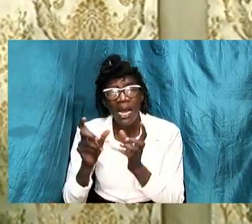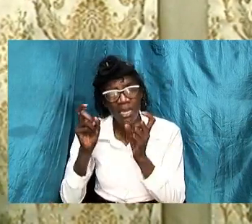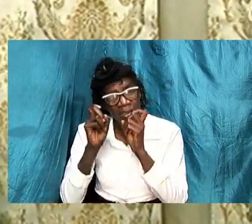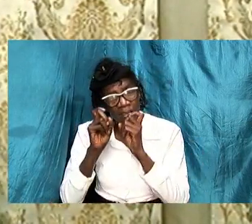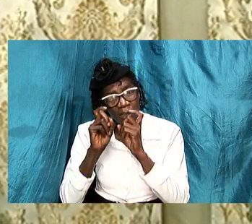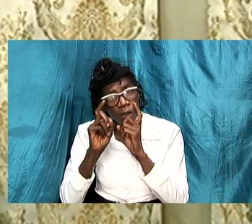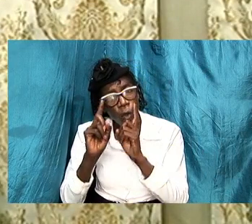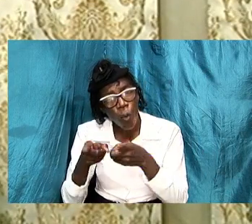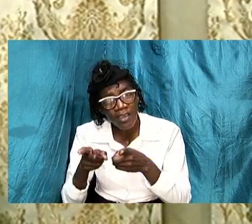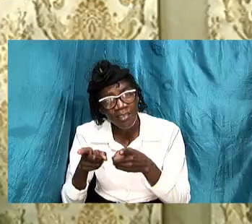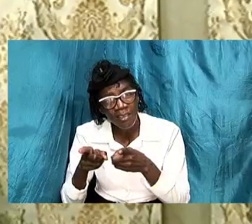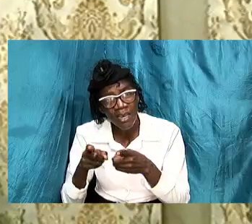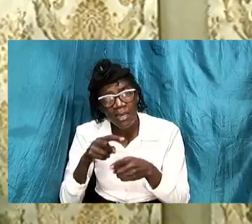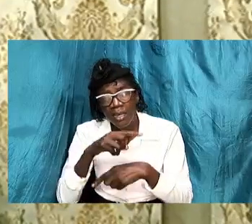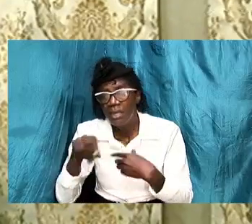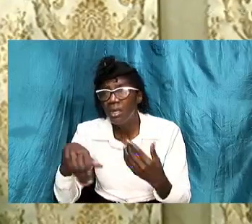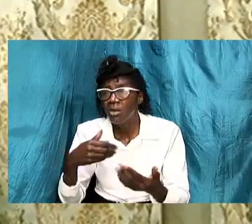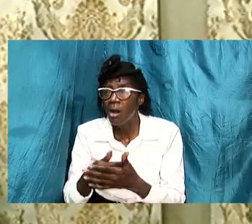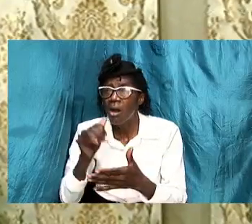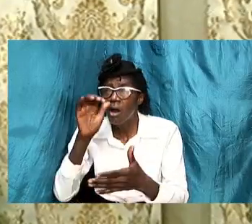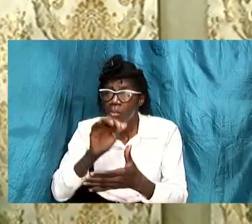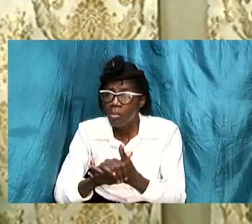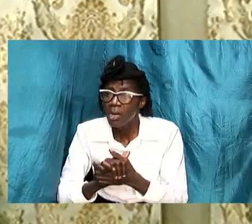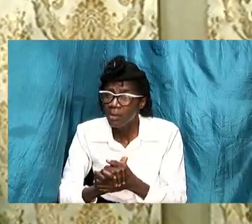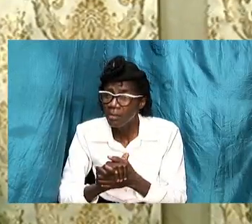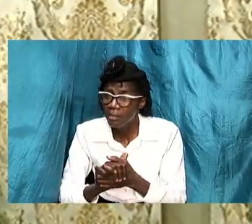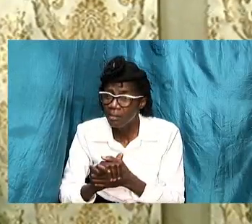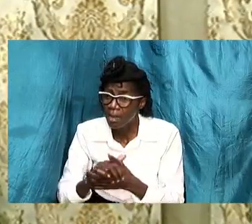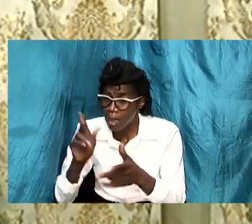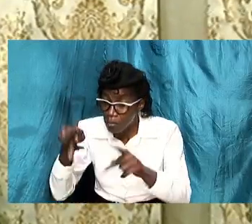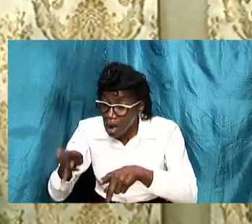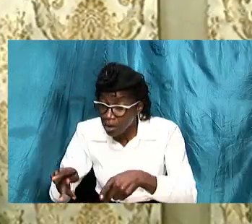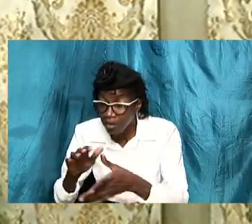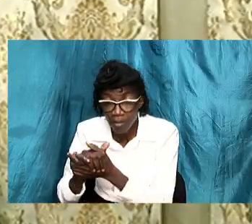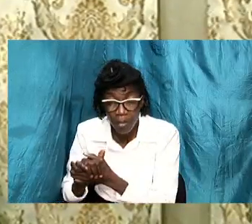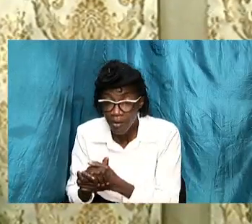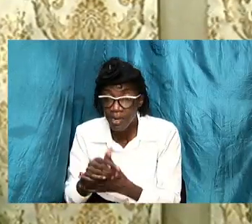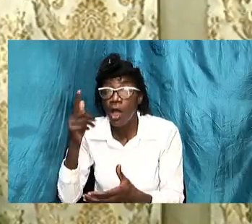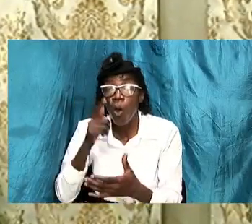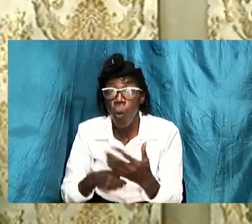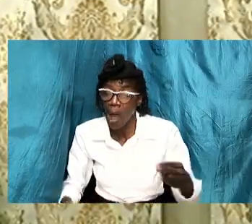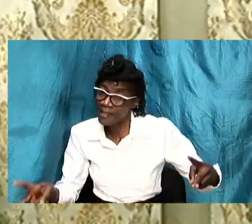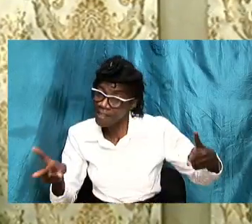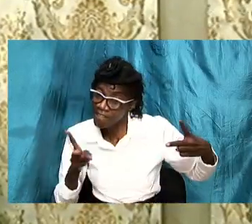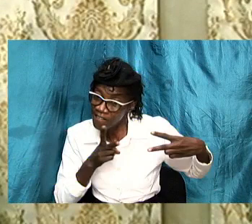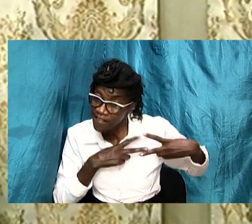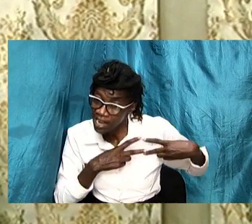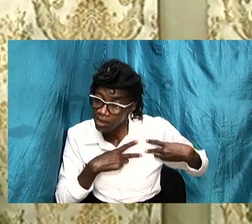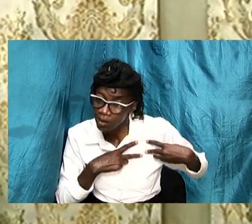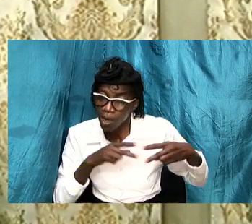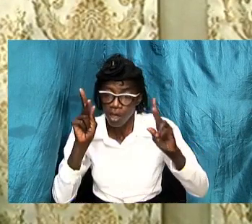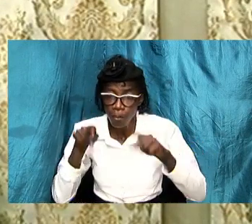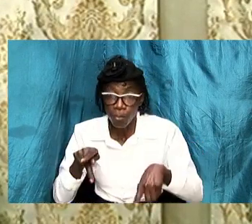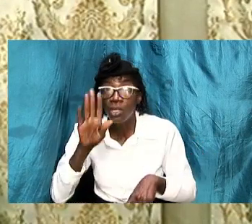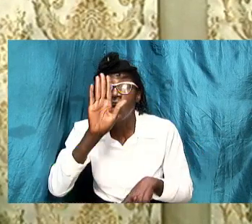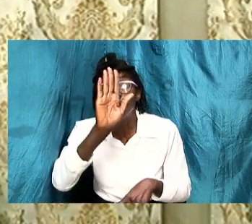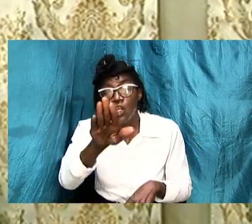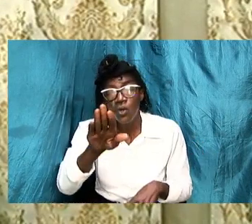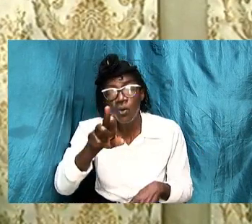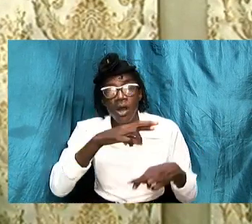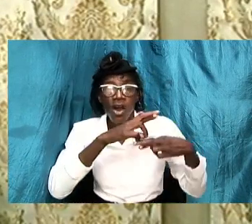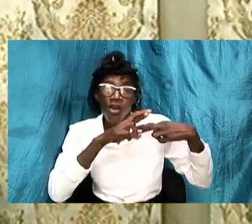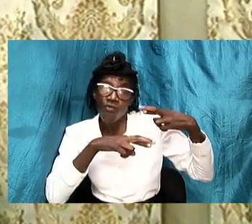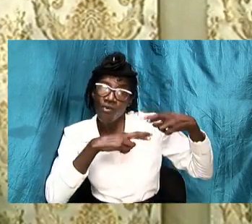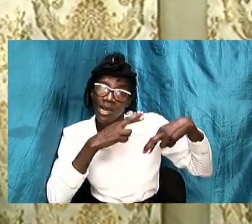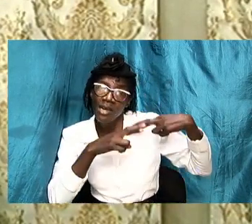tonight what value do you place on your relationship your marriage ladies